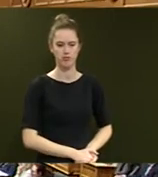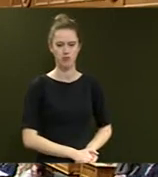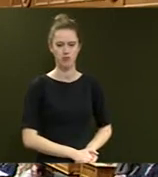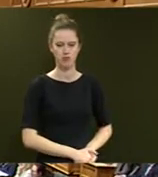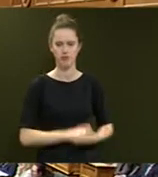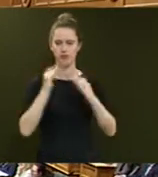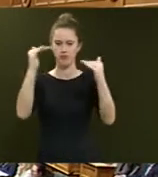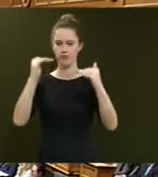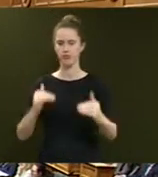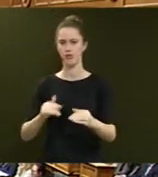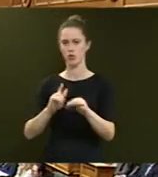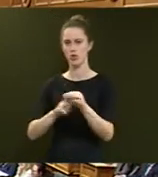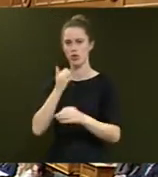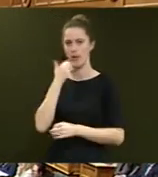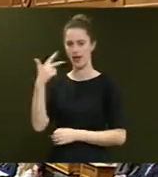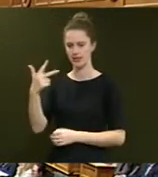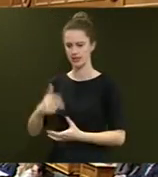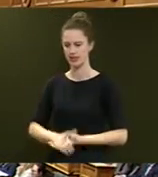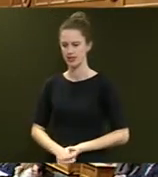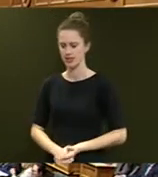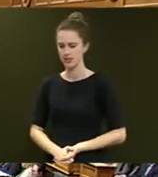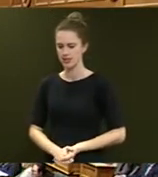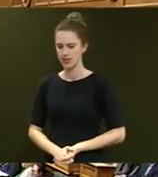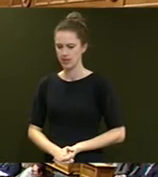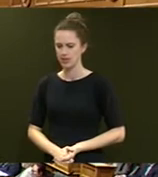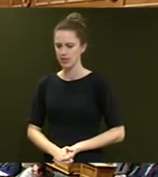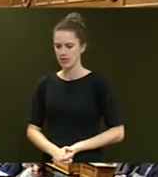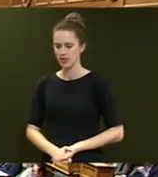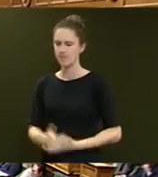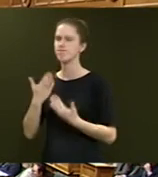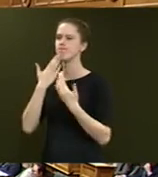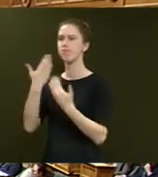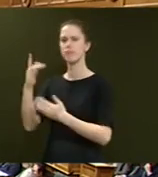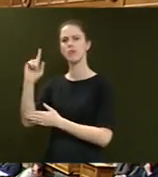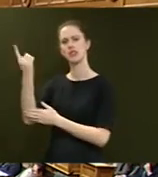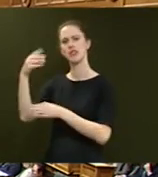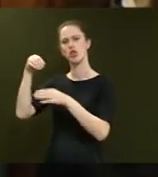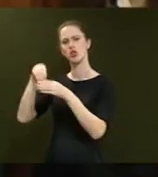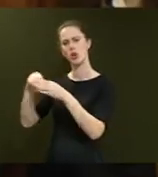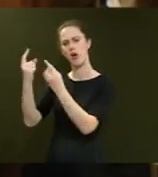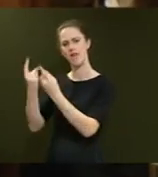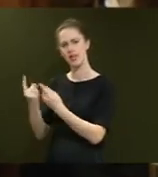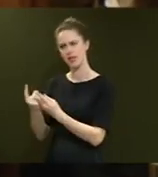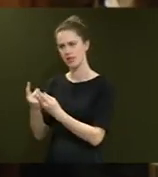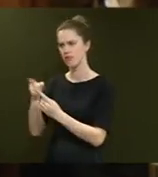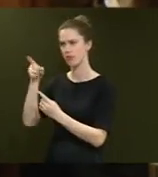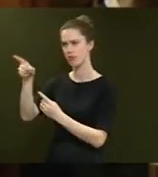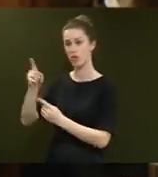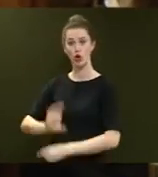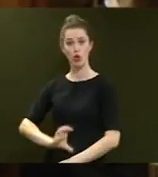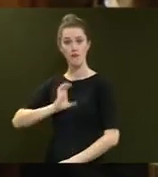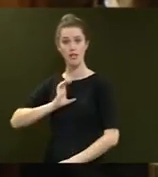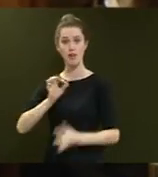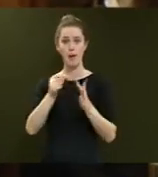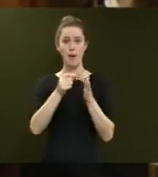Question number 8, Chris Bishop. Thank you very much, Mr Speaker 2, the Minister for Internal Affairs. Does she have confidence in